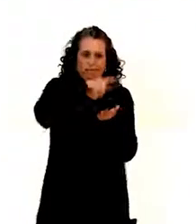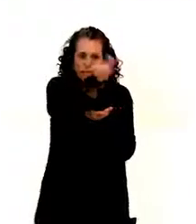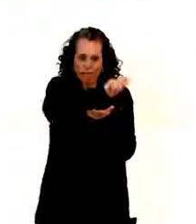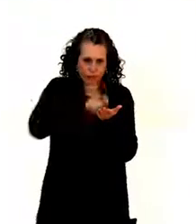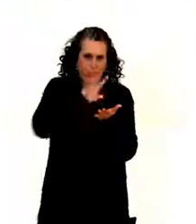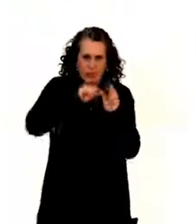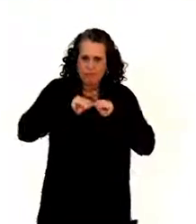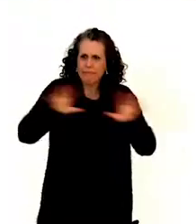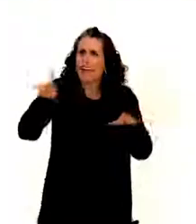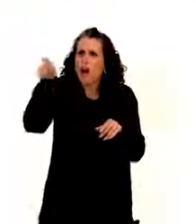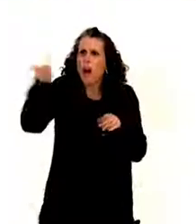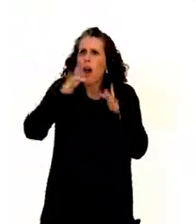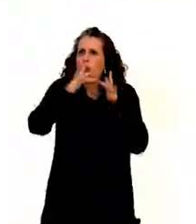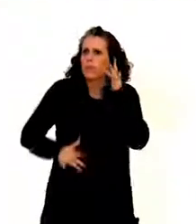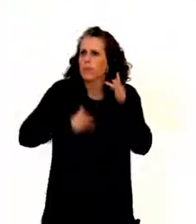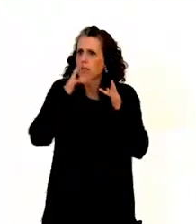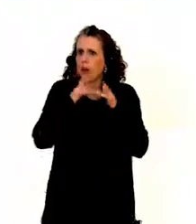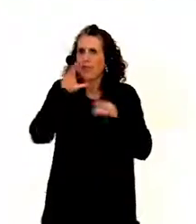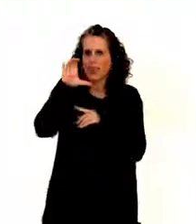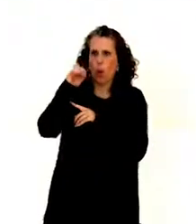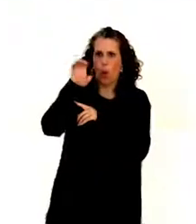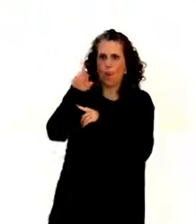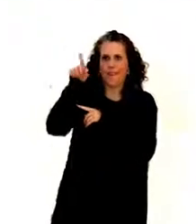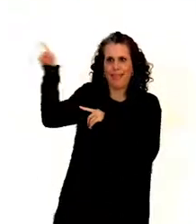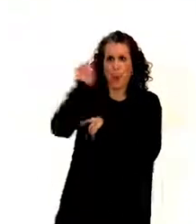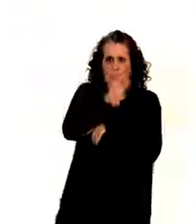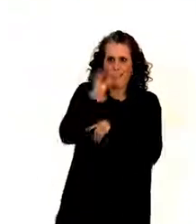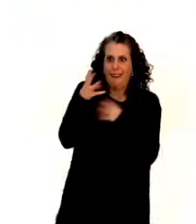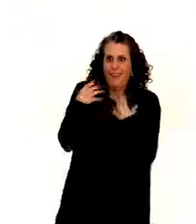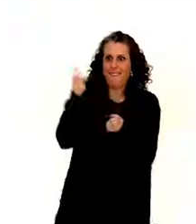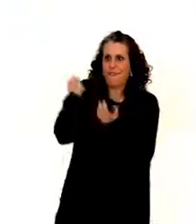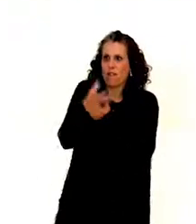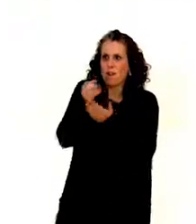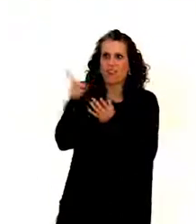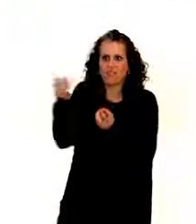version can be found at the website of Council of Europe, so I recommend it to you.